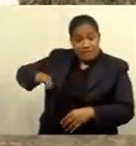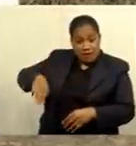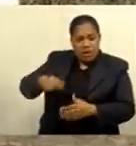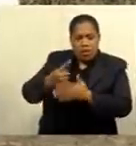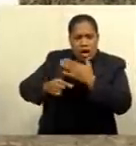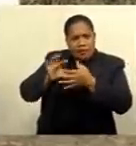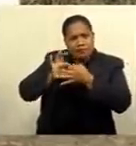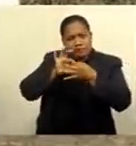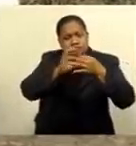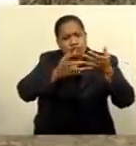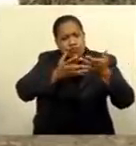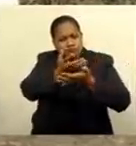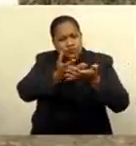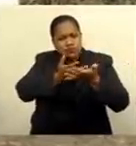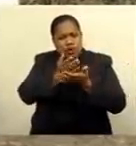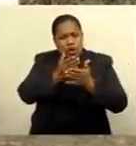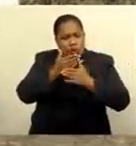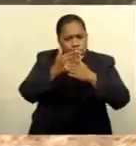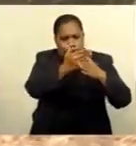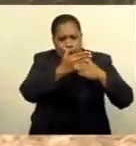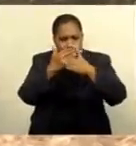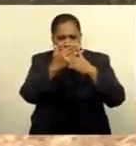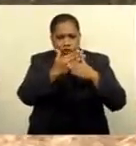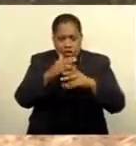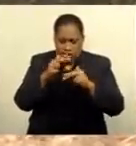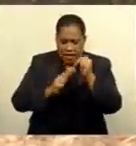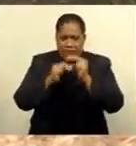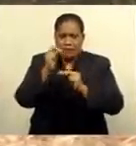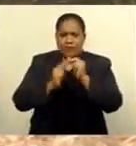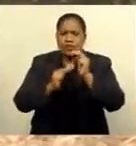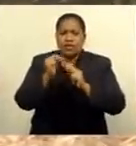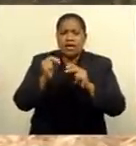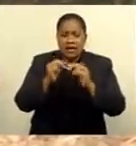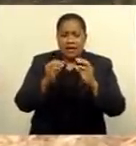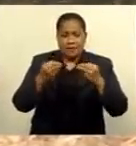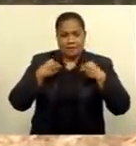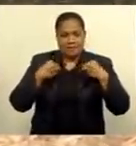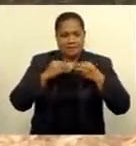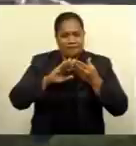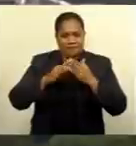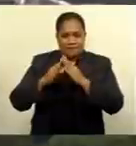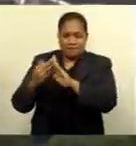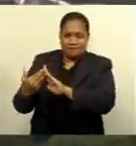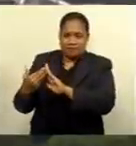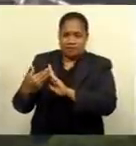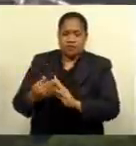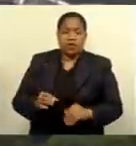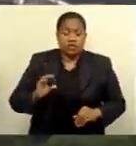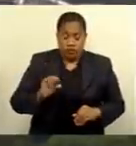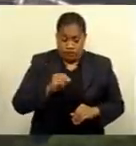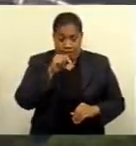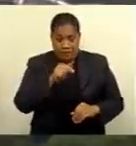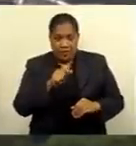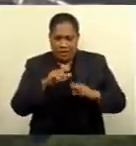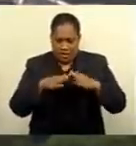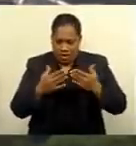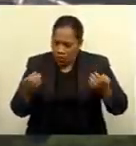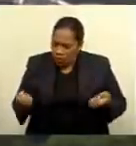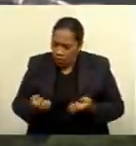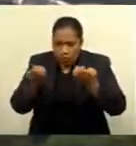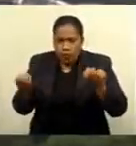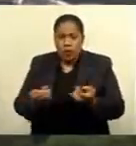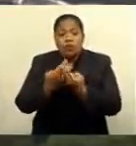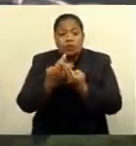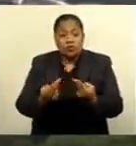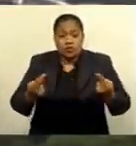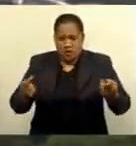working together to build an enterprising community. The Ministry of Commerce, through the Department of Cooperative Business, is encouraging resource